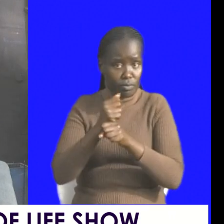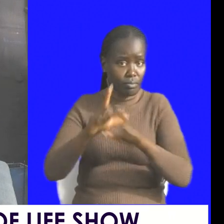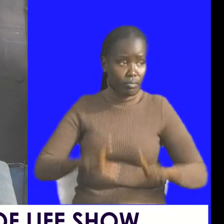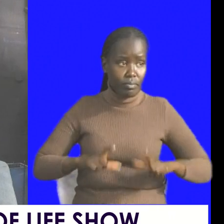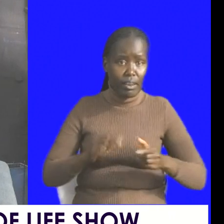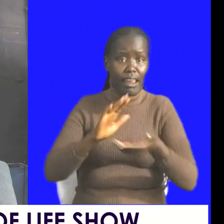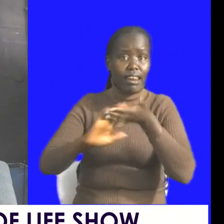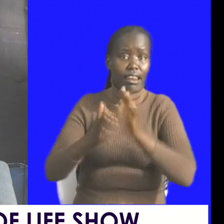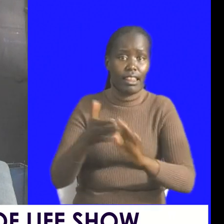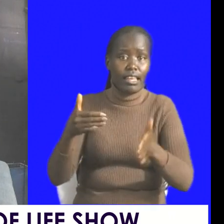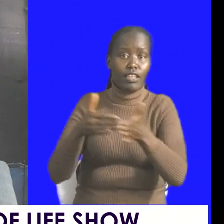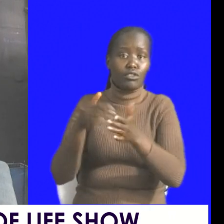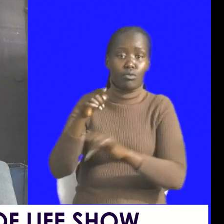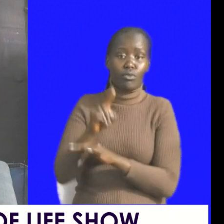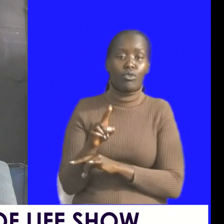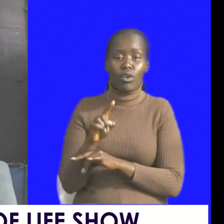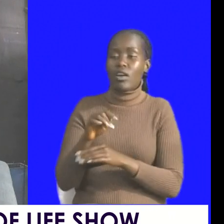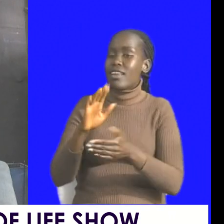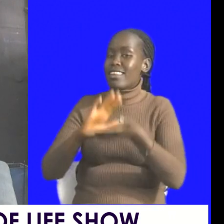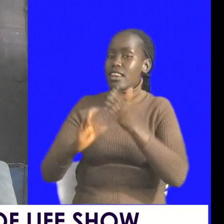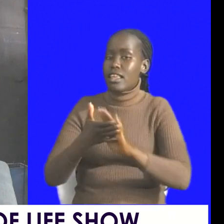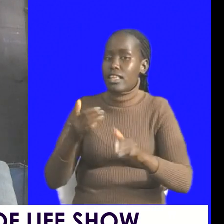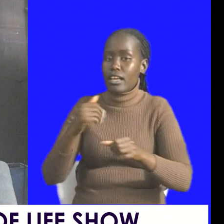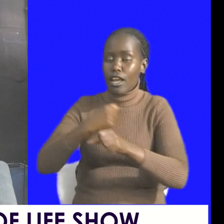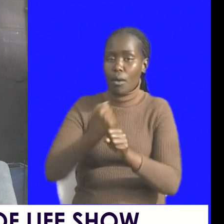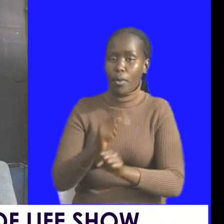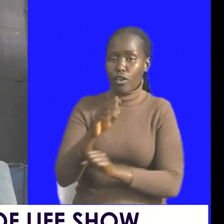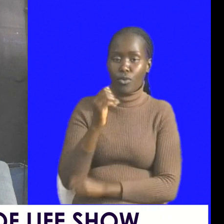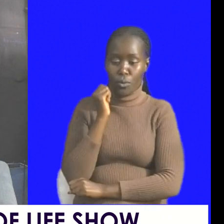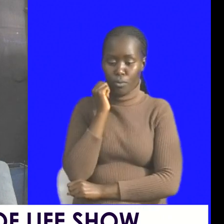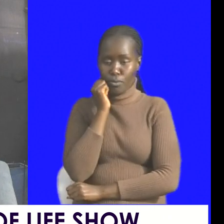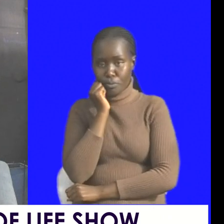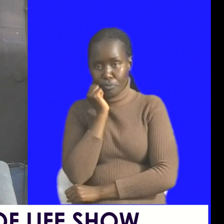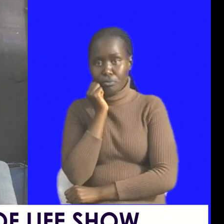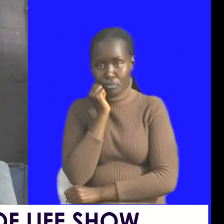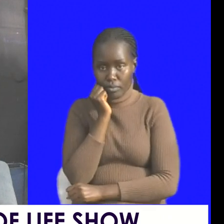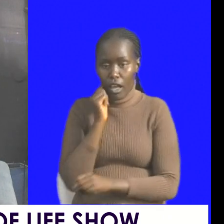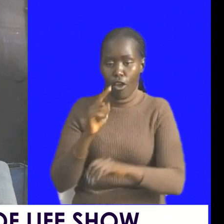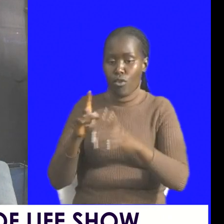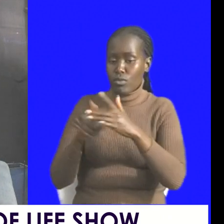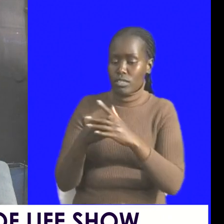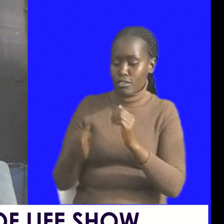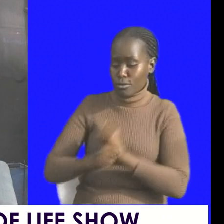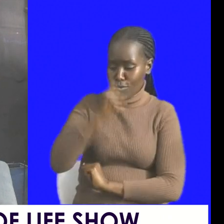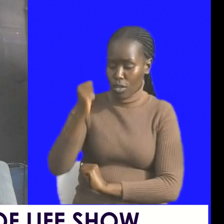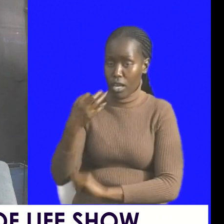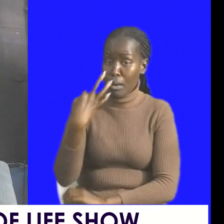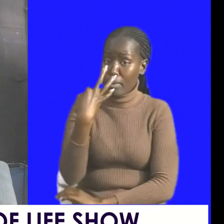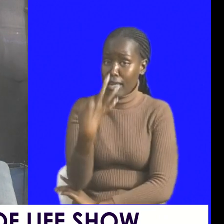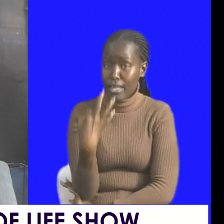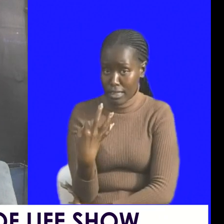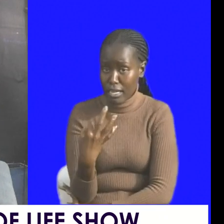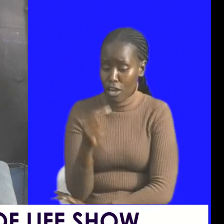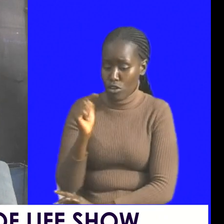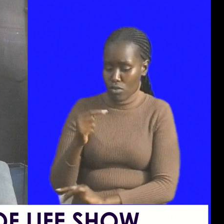nothing can stop you nothing can make you sad that is when you start waking up at three o'clock i woke up today